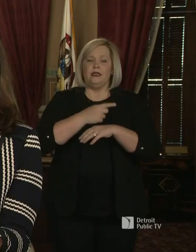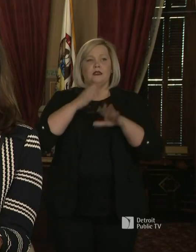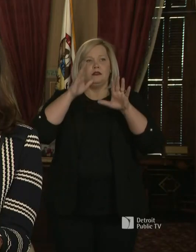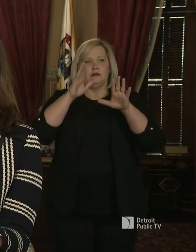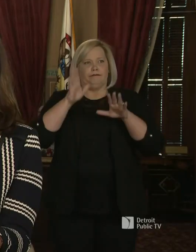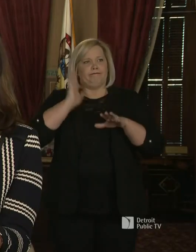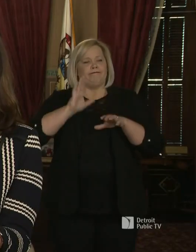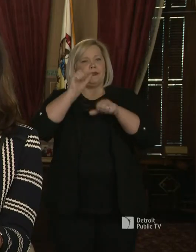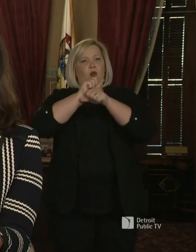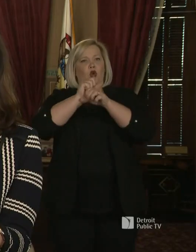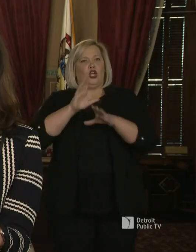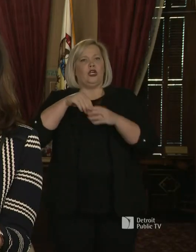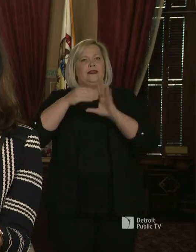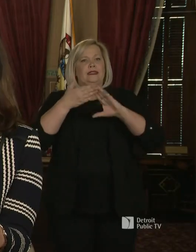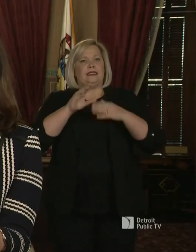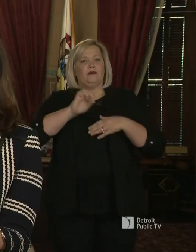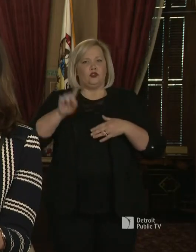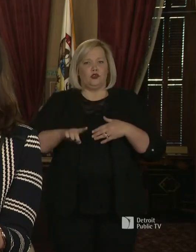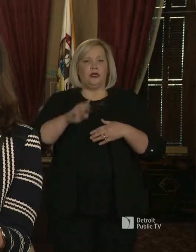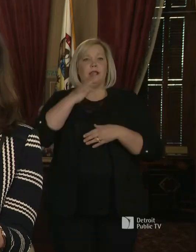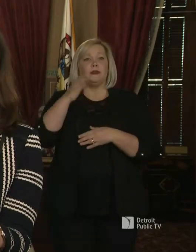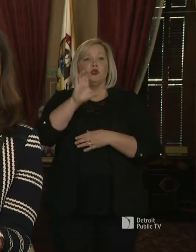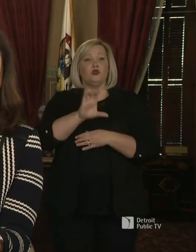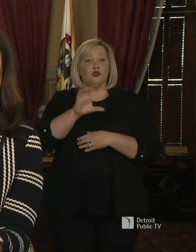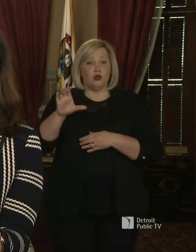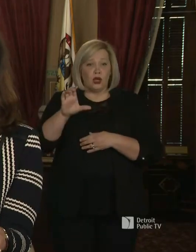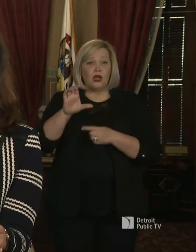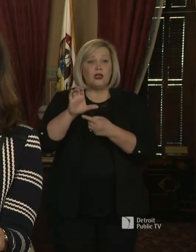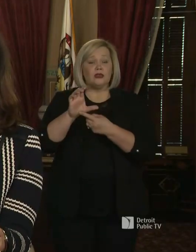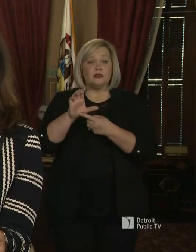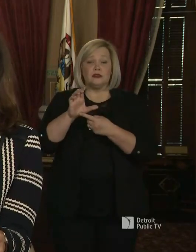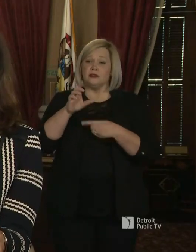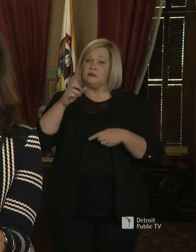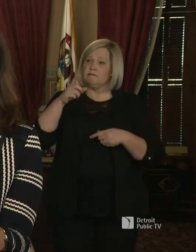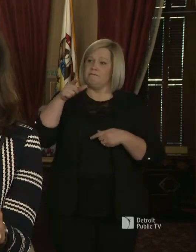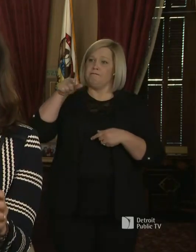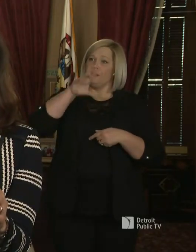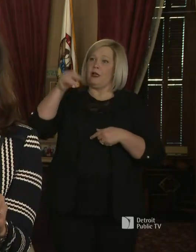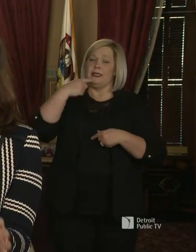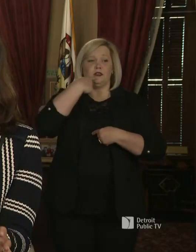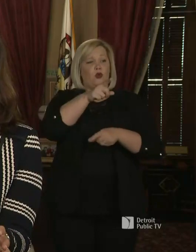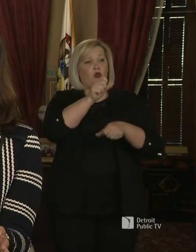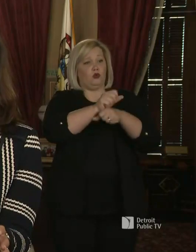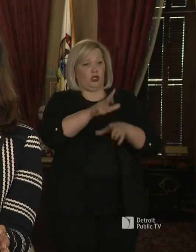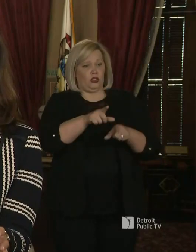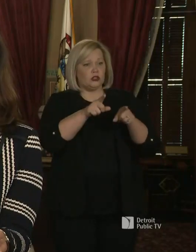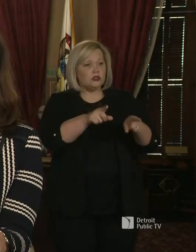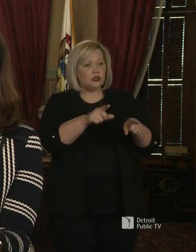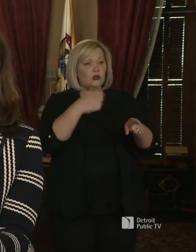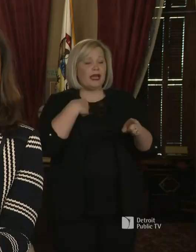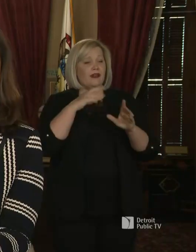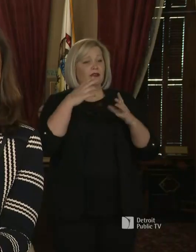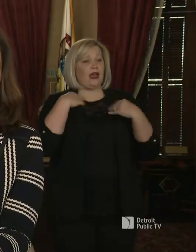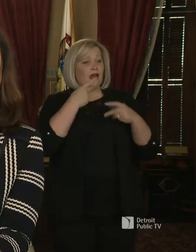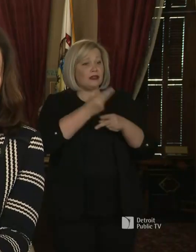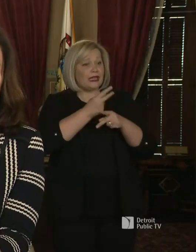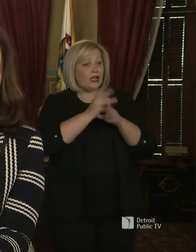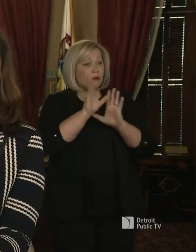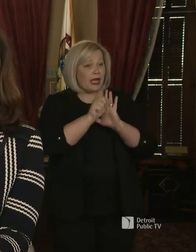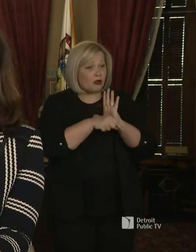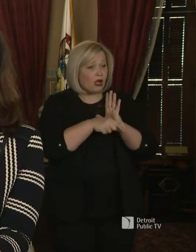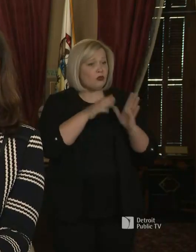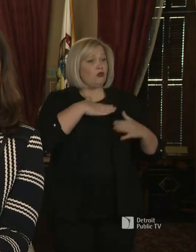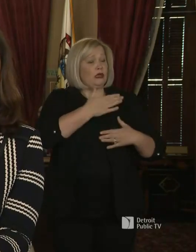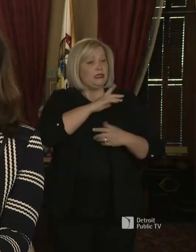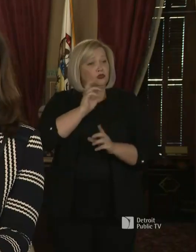employer in the city of Detroit, Blue Cross, they told their employees if you have a health care background and you want to join